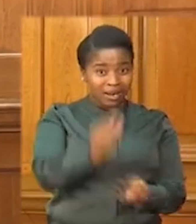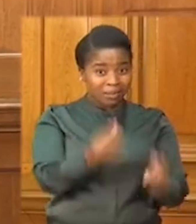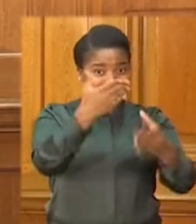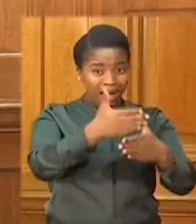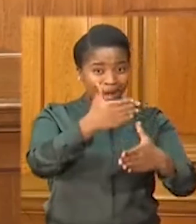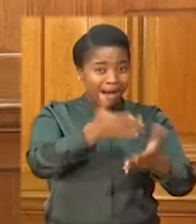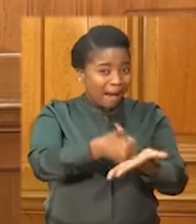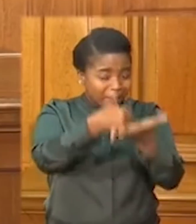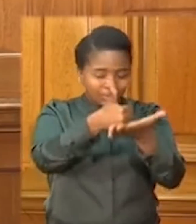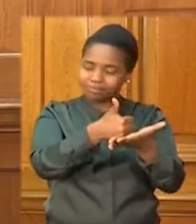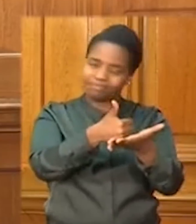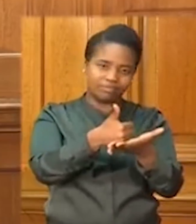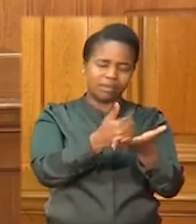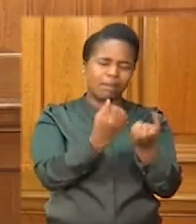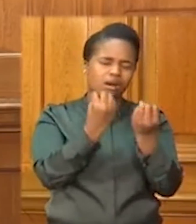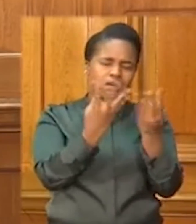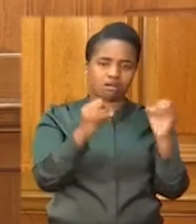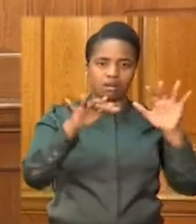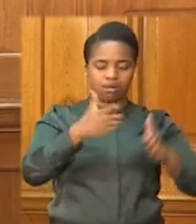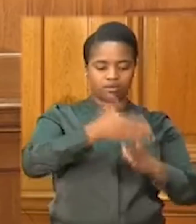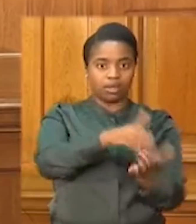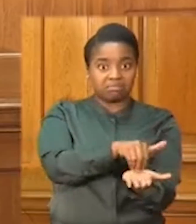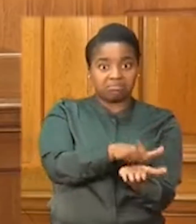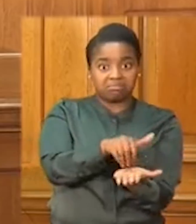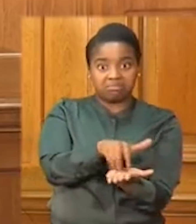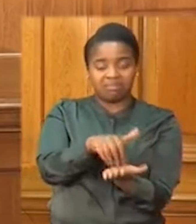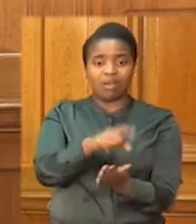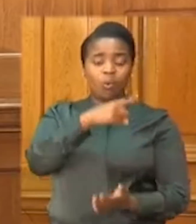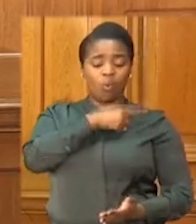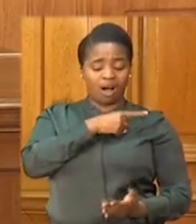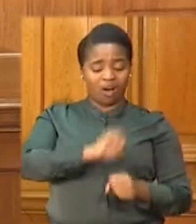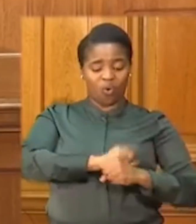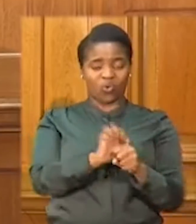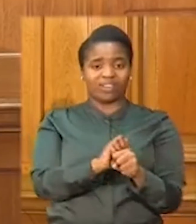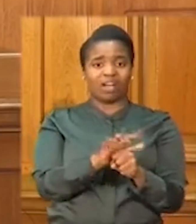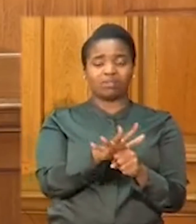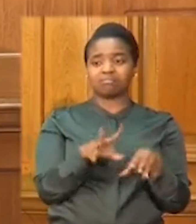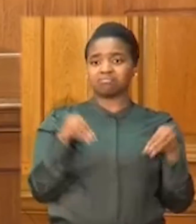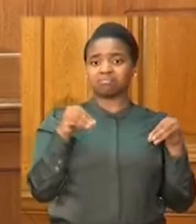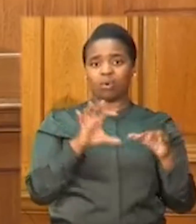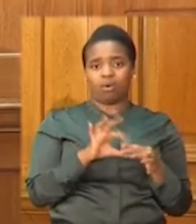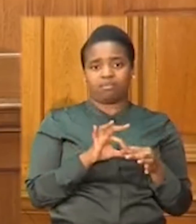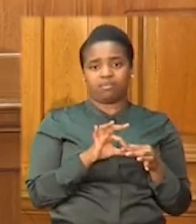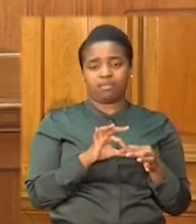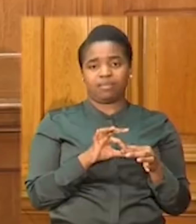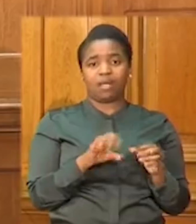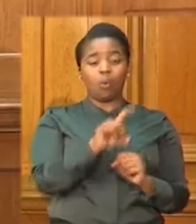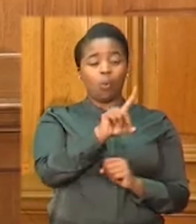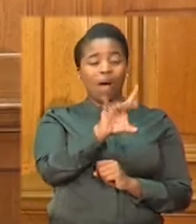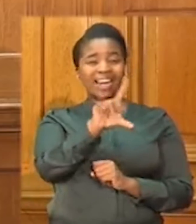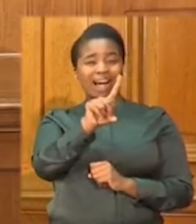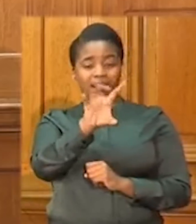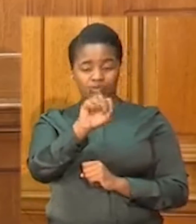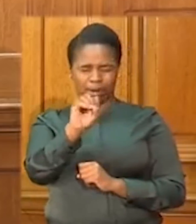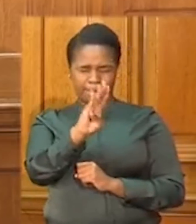lead to many people losing their jobs. an additional 100 billion rand will be